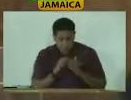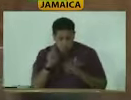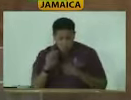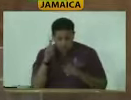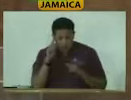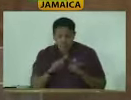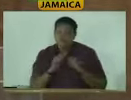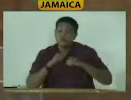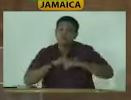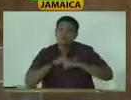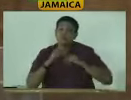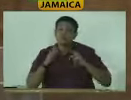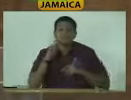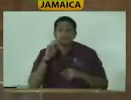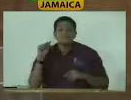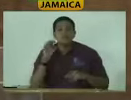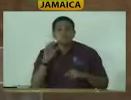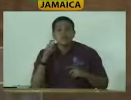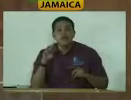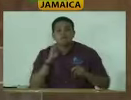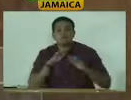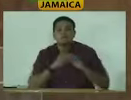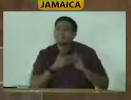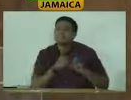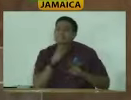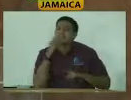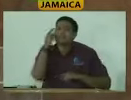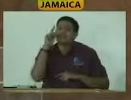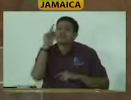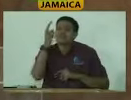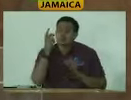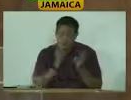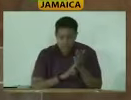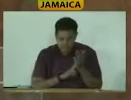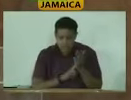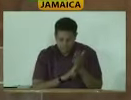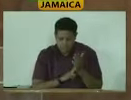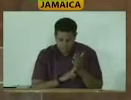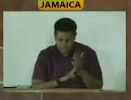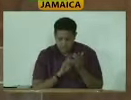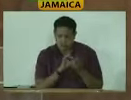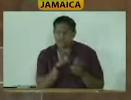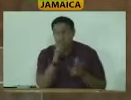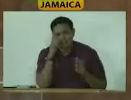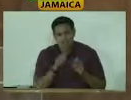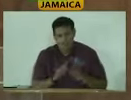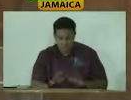Disabilities. And Jamaica was, I think, the first signatory to that convention,